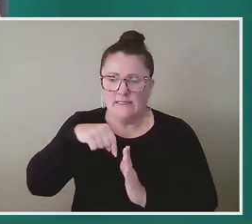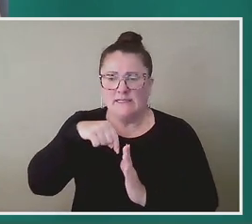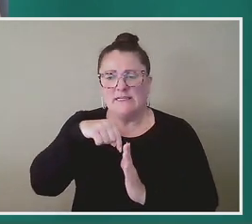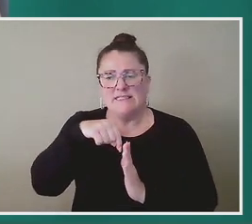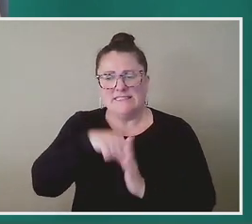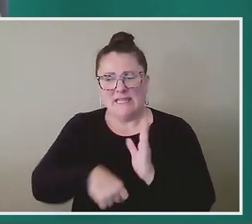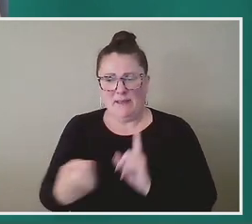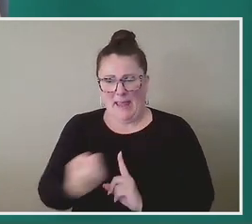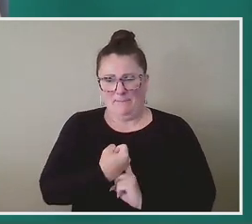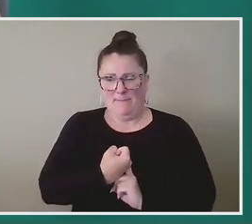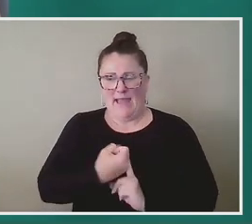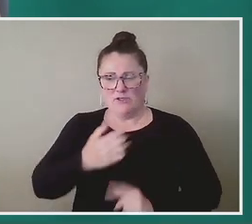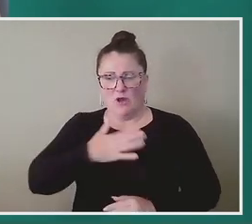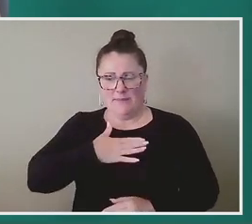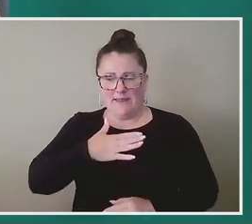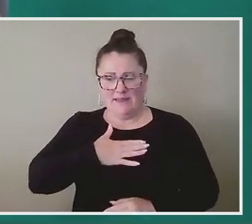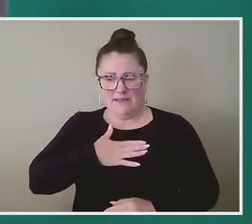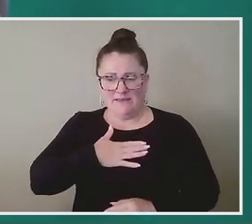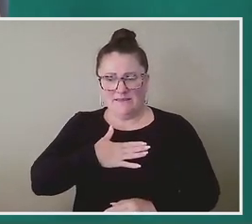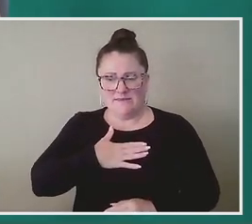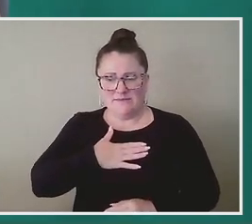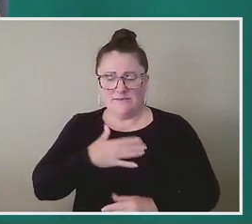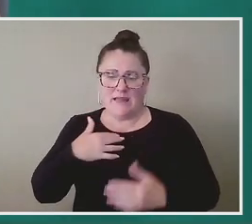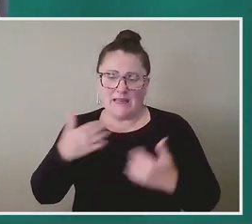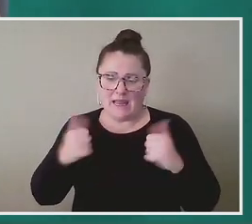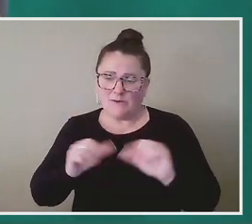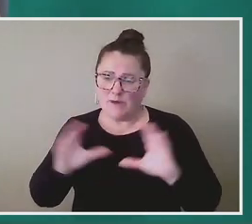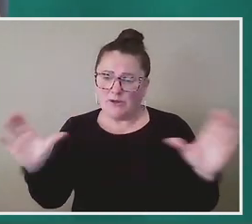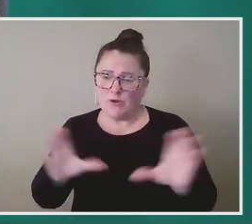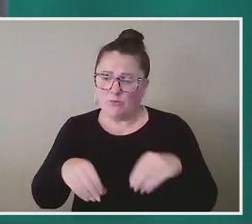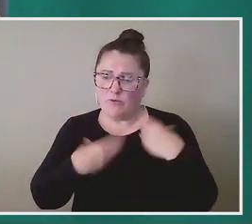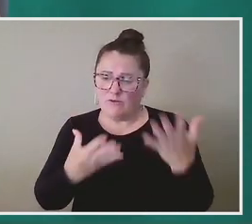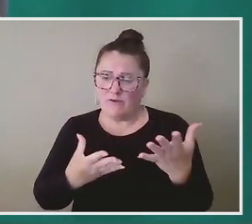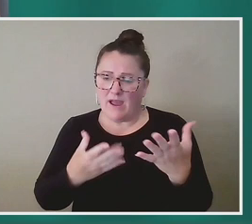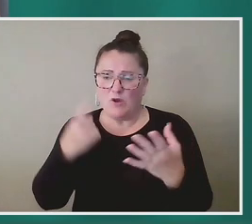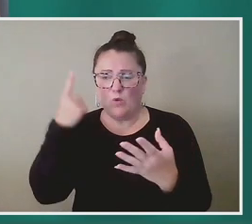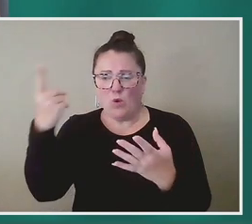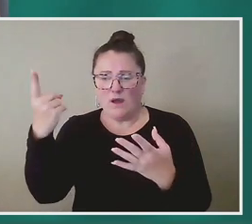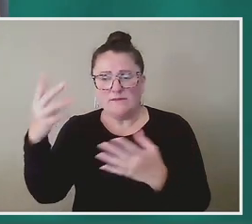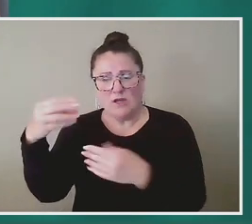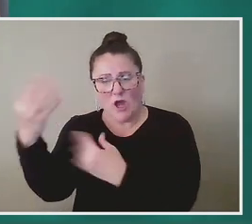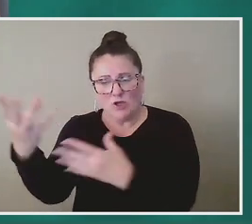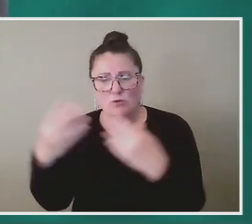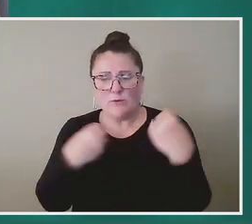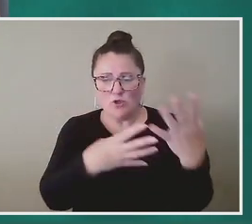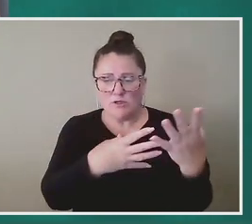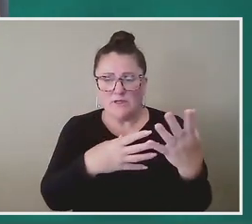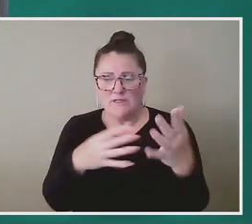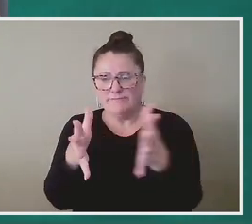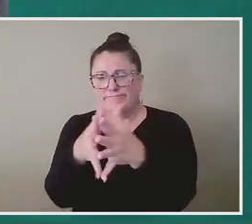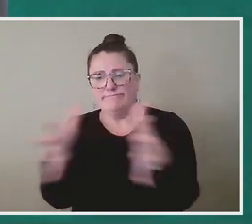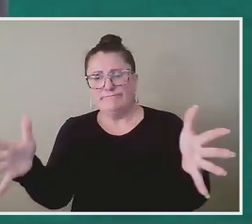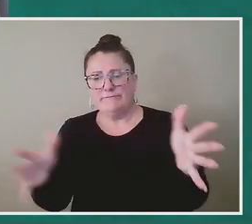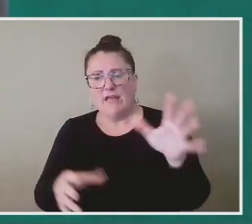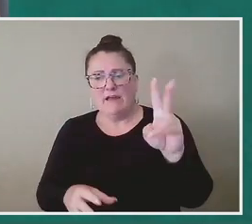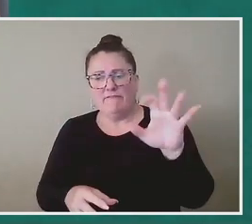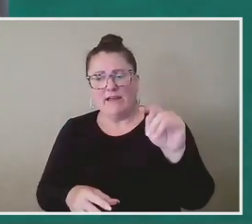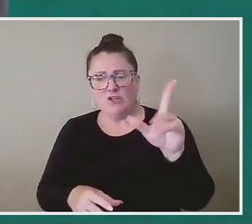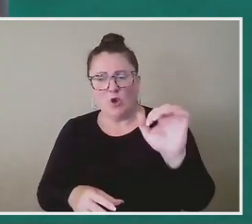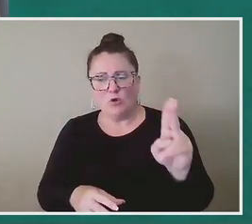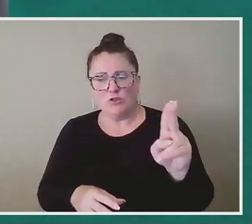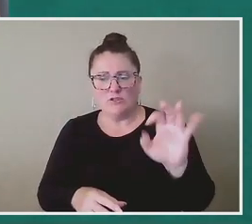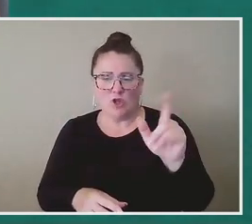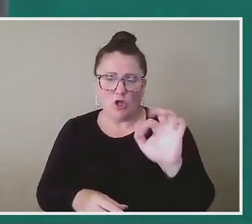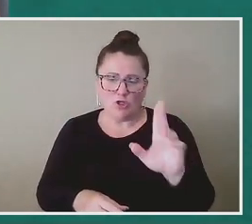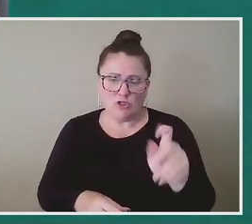on me. And part of what I am trying to do is provide one contribution to this vast ocean of scholarship and media